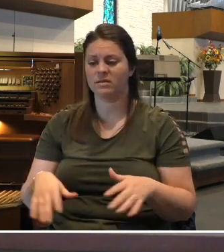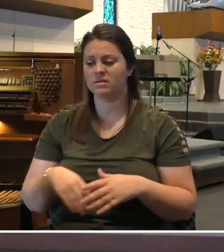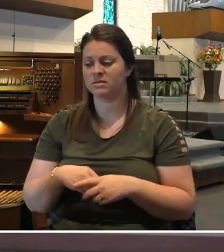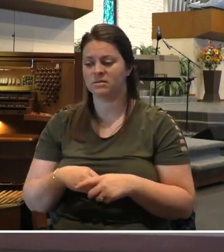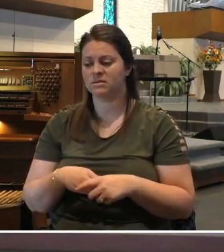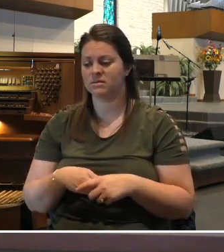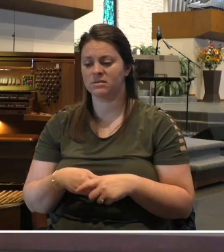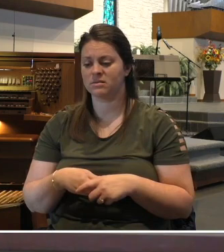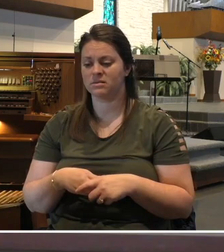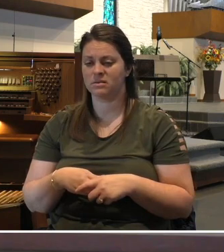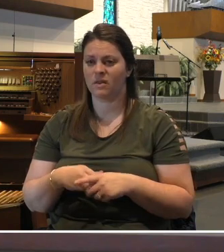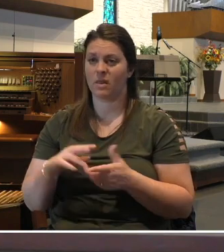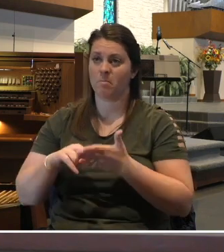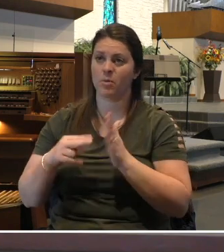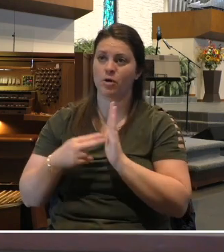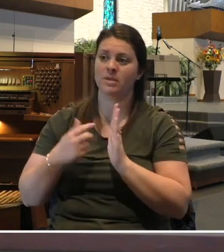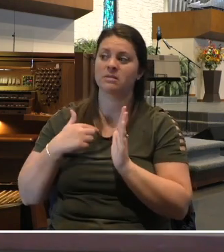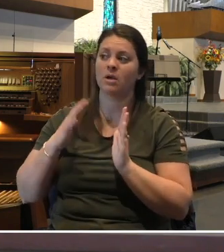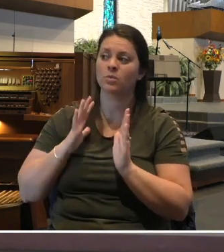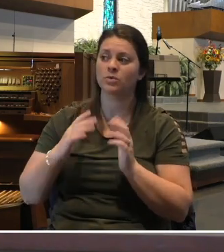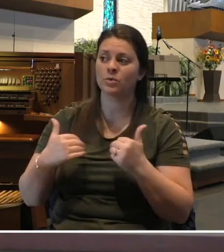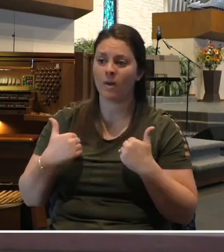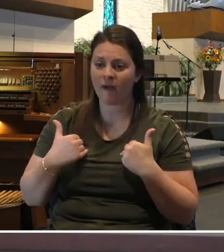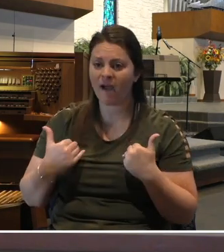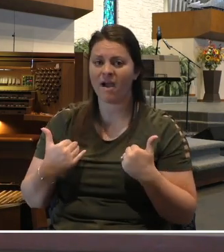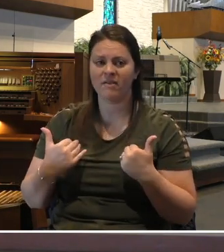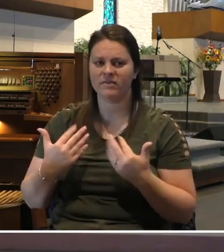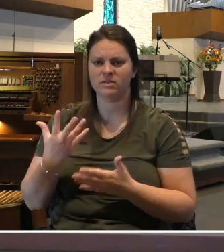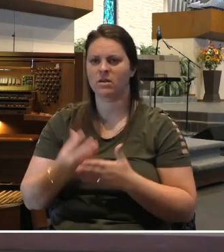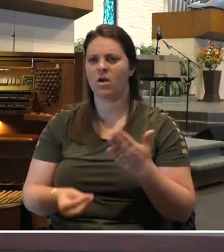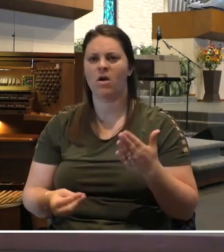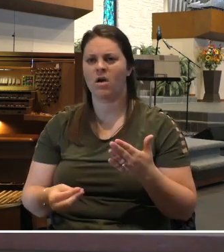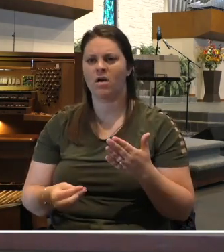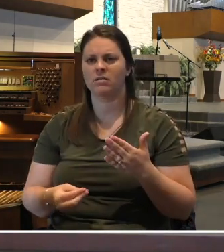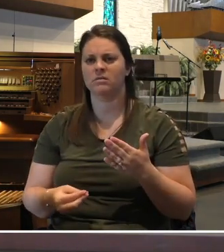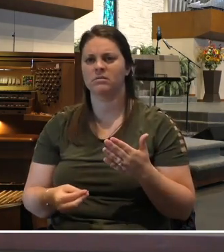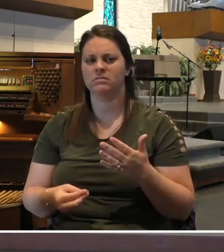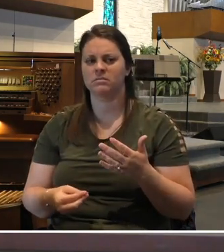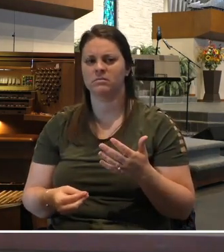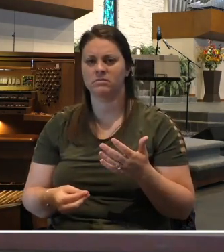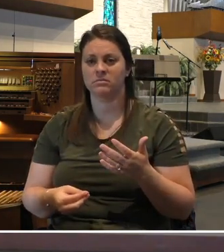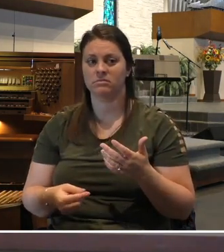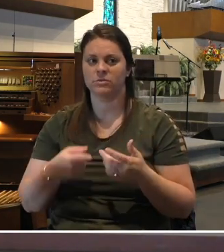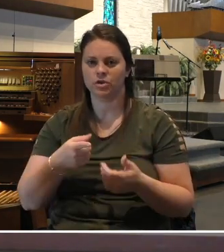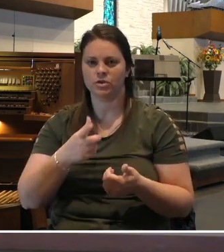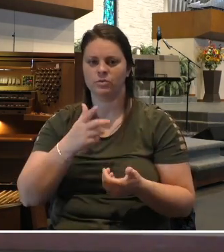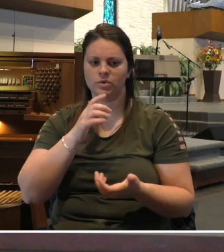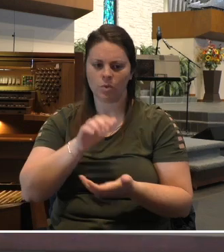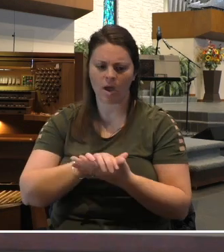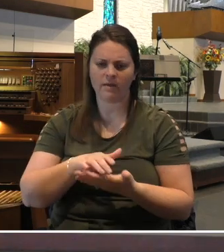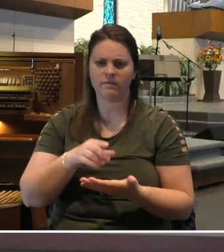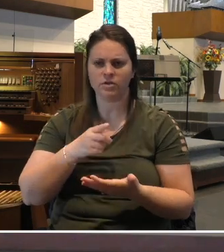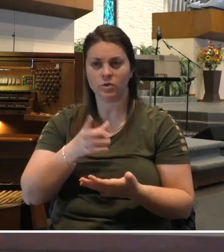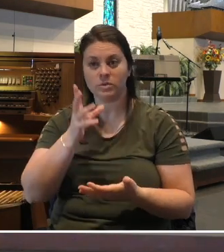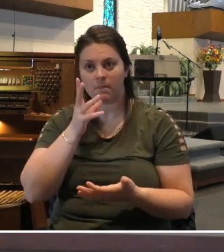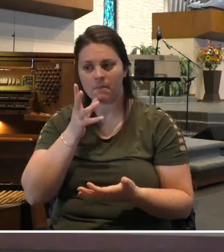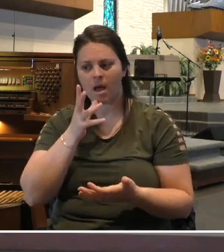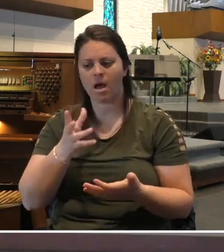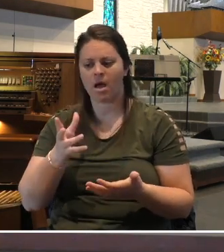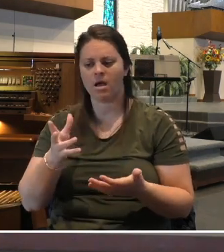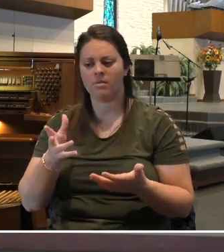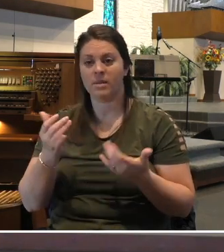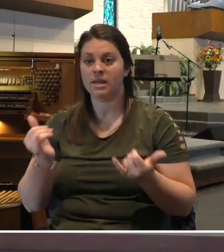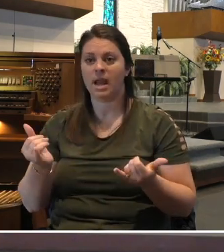of the purpose that she used to have because she used to have purpose. She was a mom. She was a wife and now